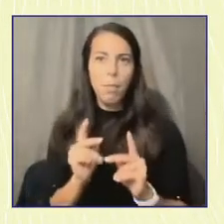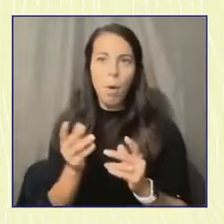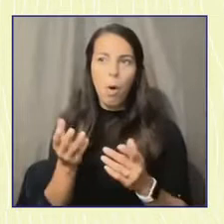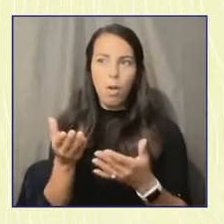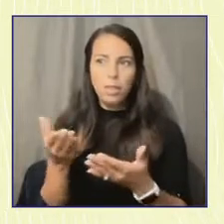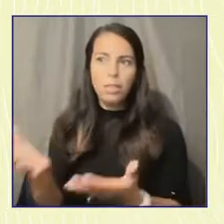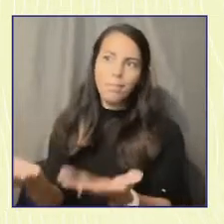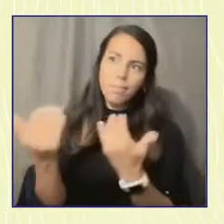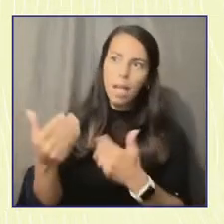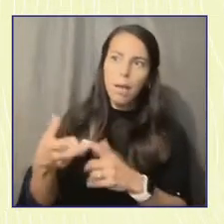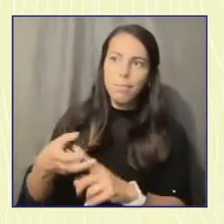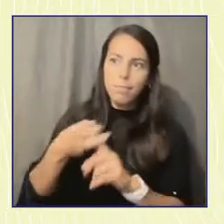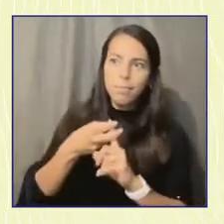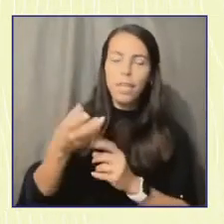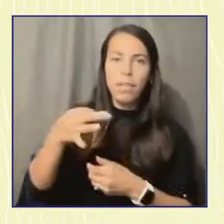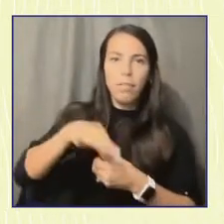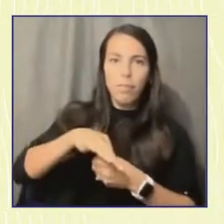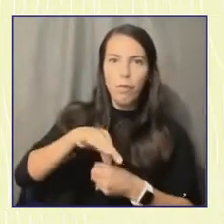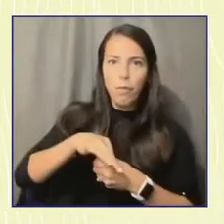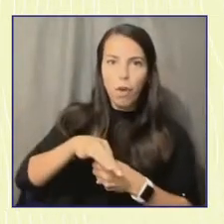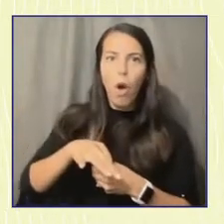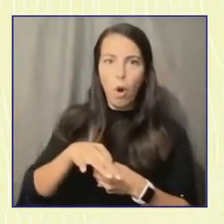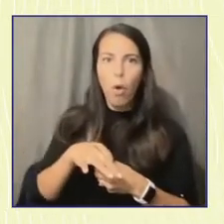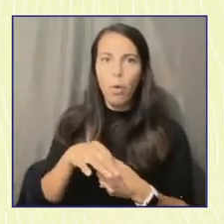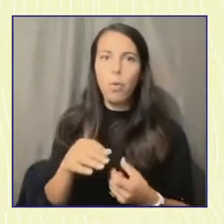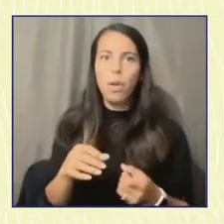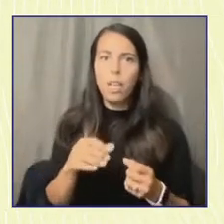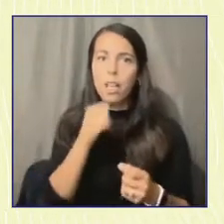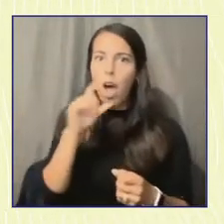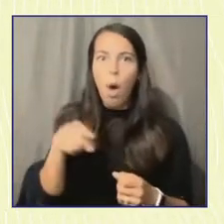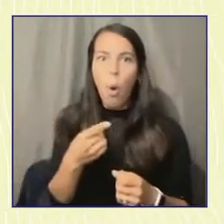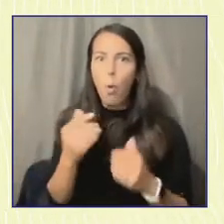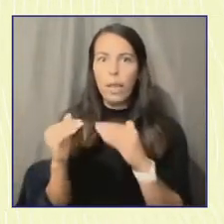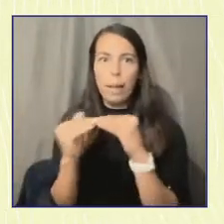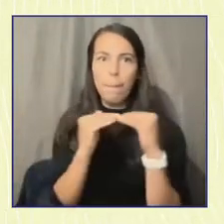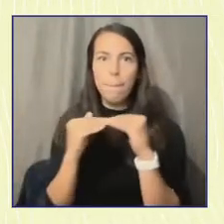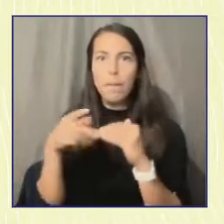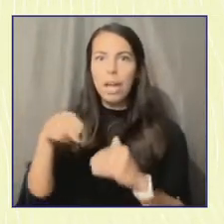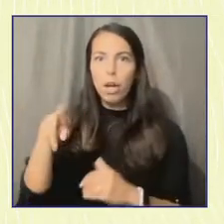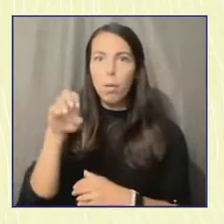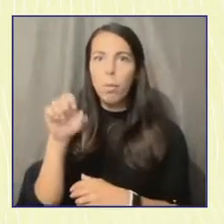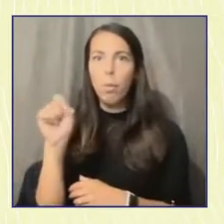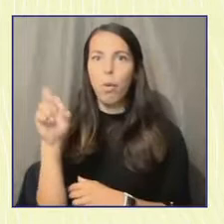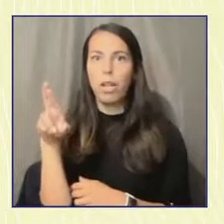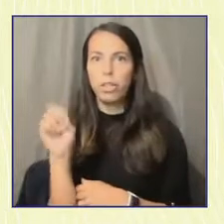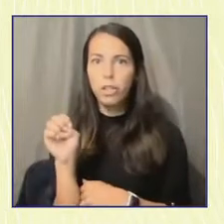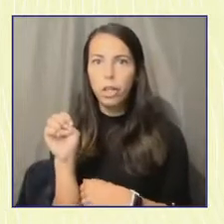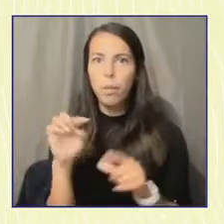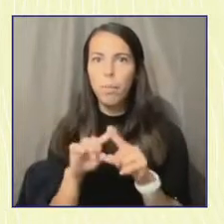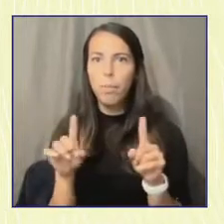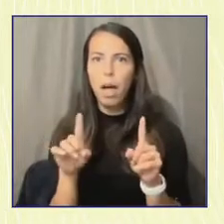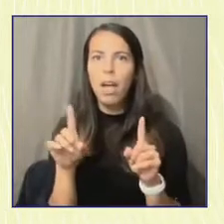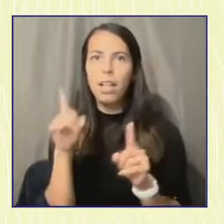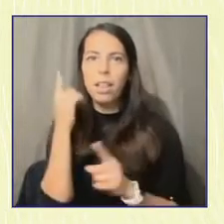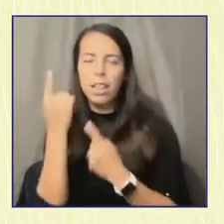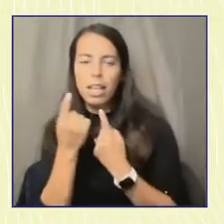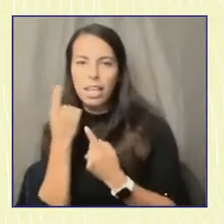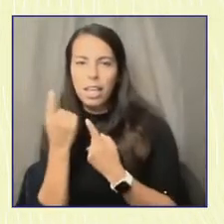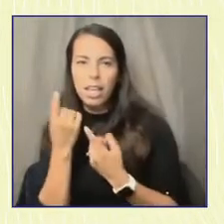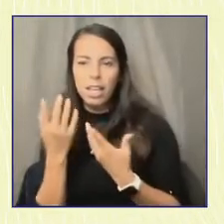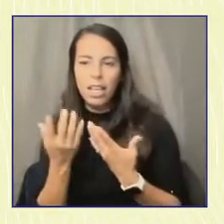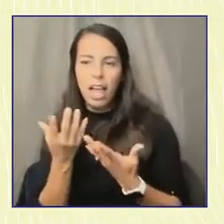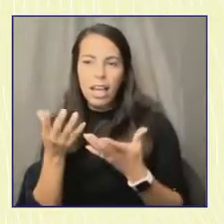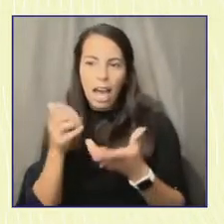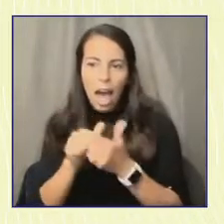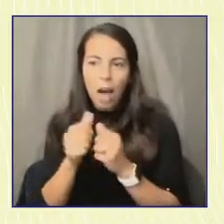be co-creators of all of this in every step, even if they're not voting eligible. As our report shows, we nurture and grow